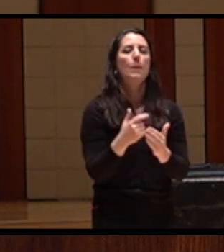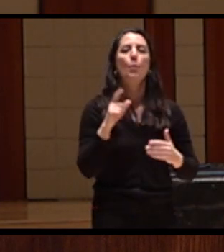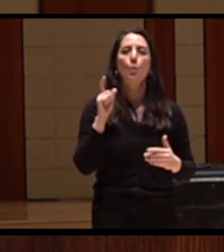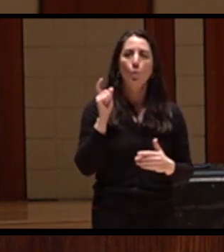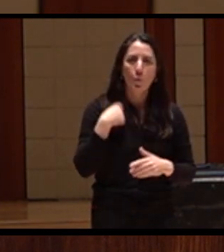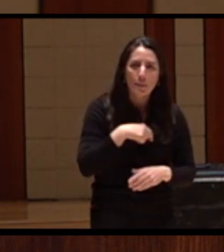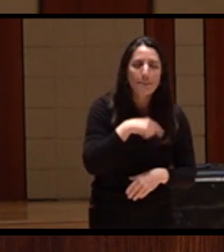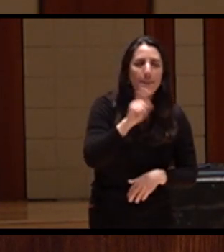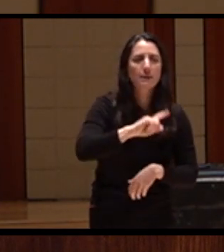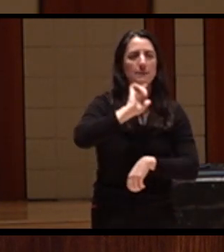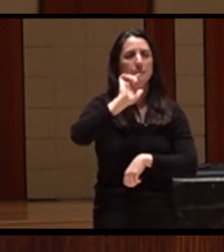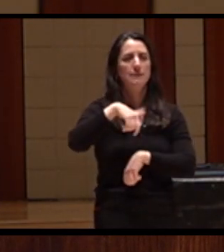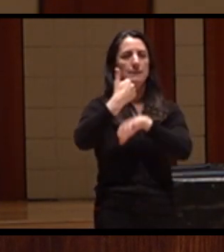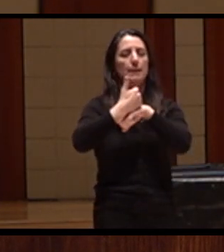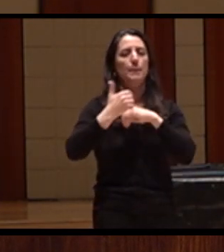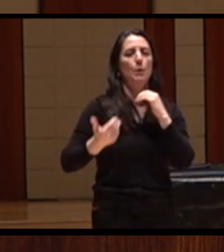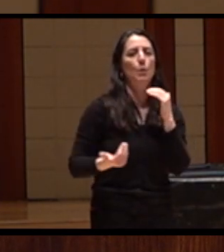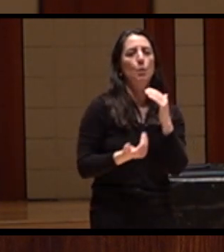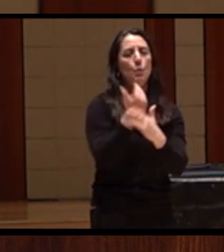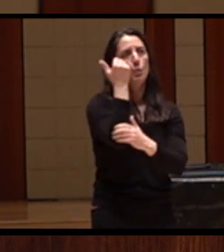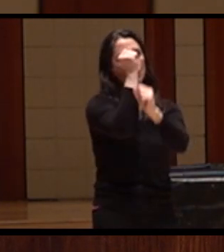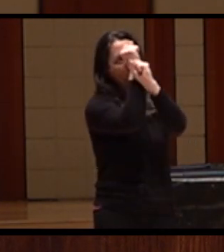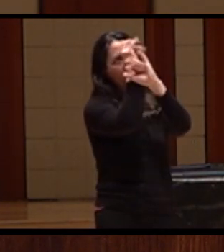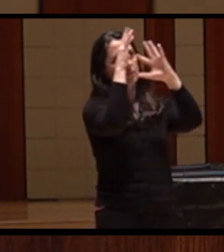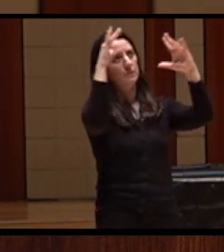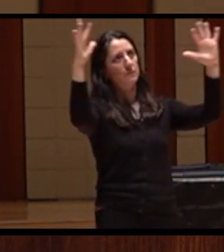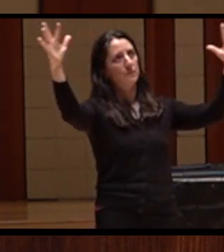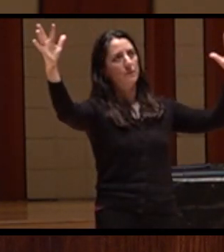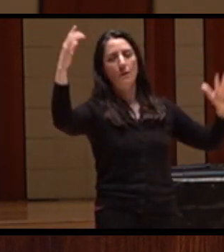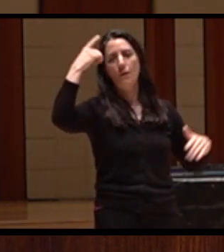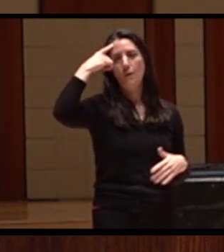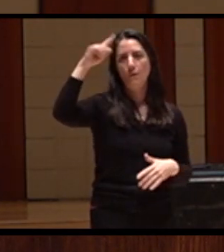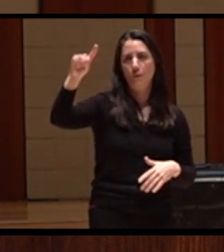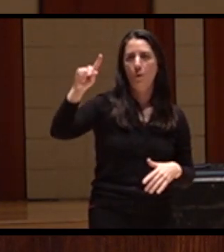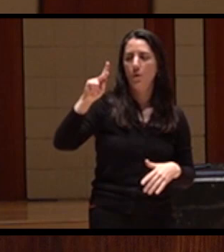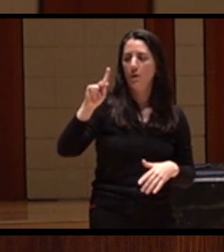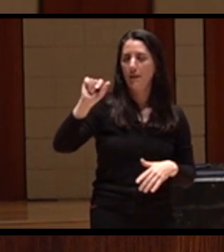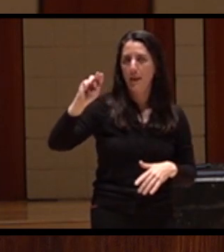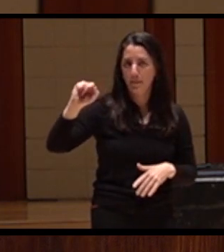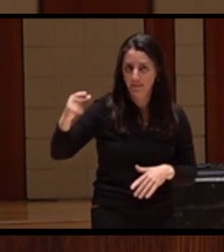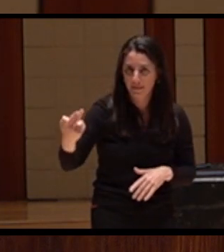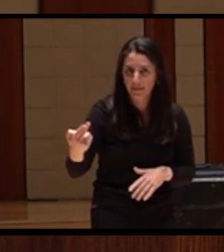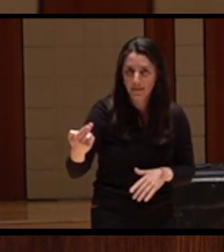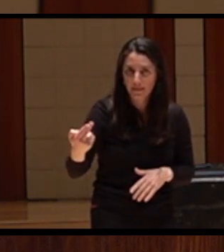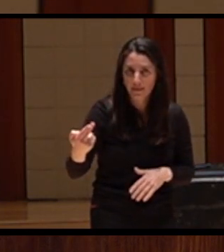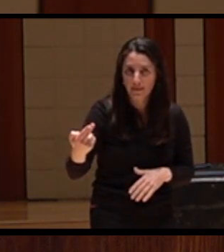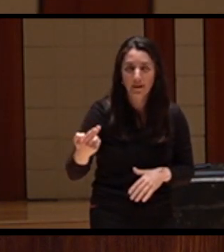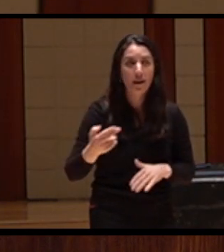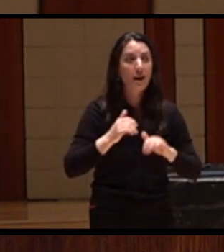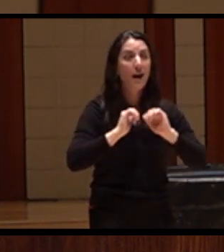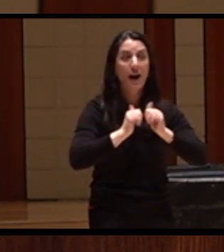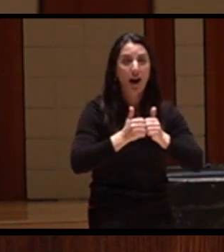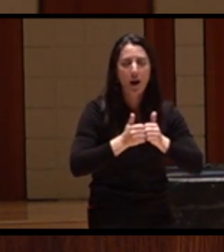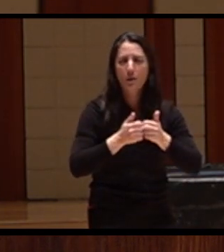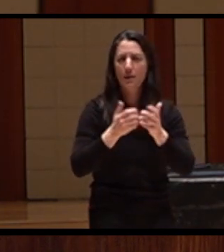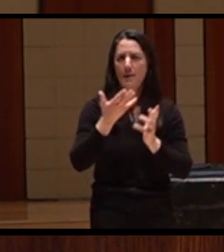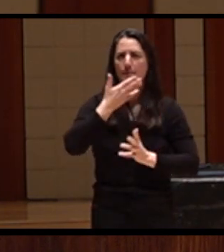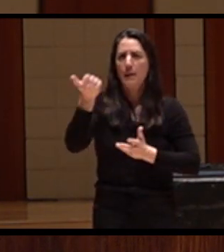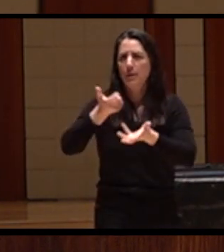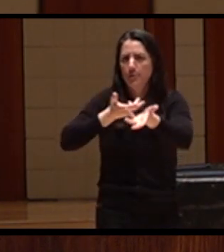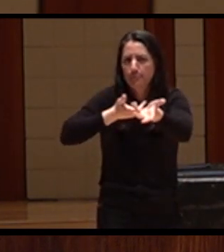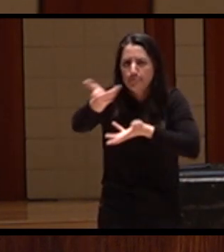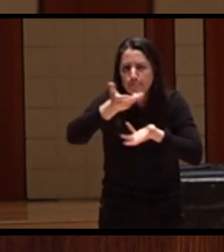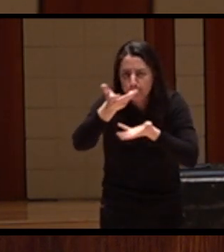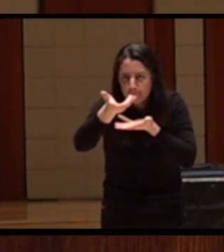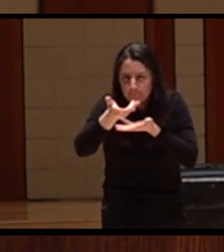can be achieved in the Klamath through negotiated agreements, identification of archaic federal and